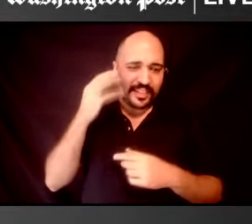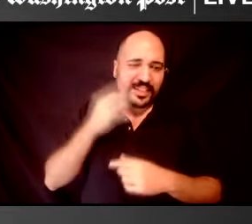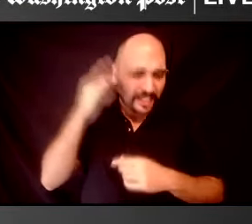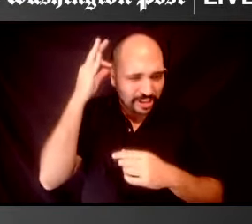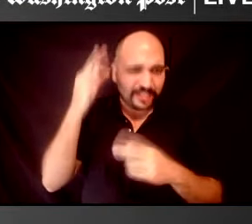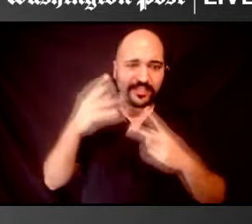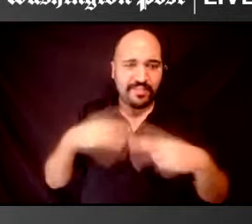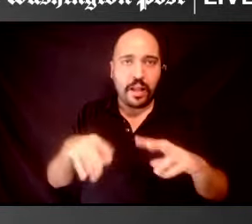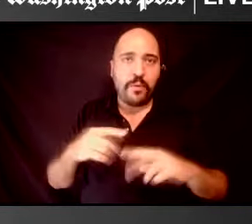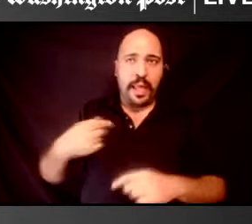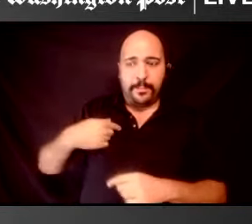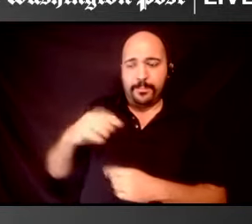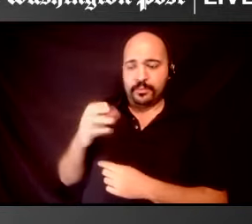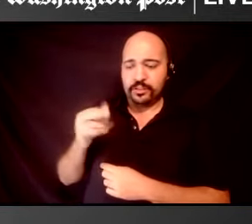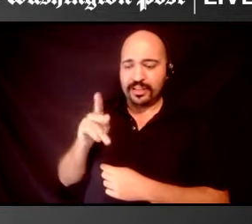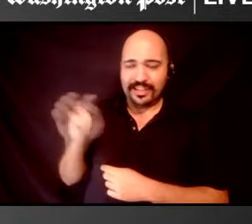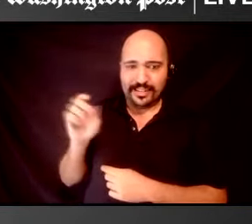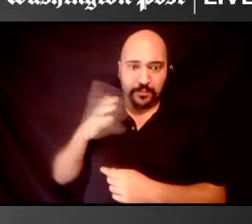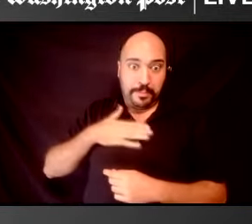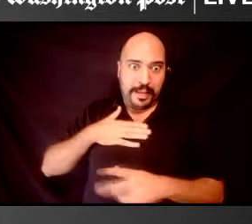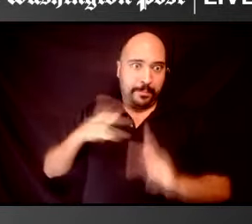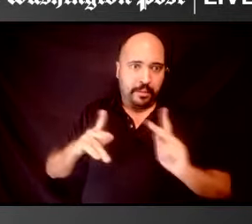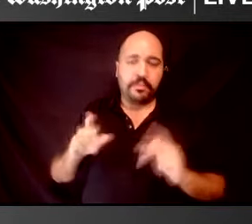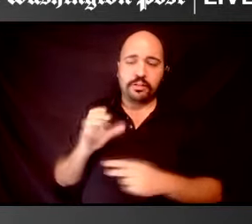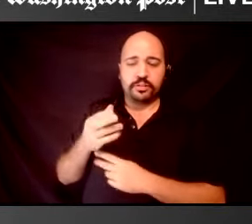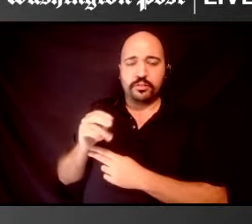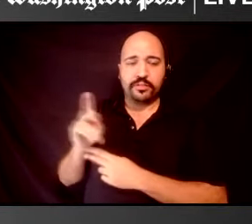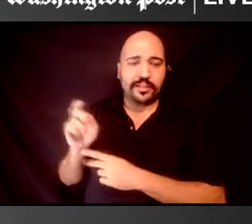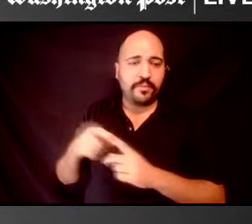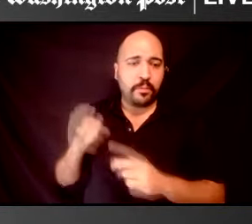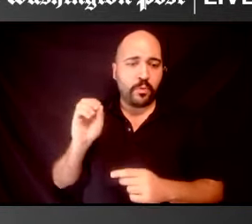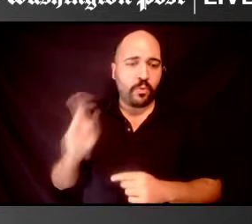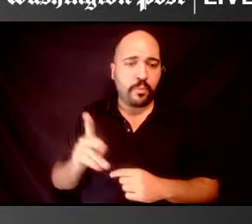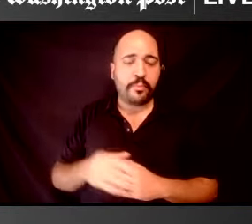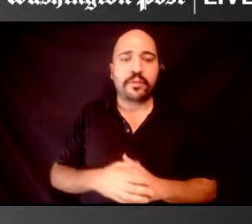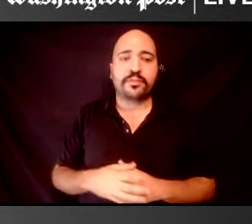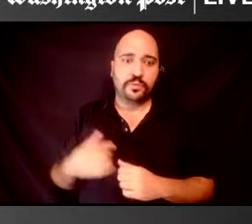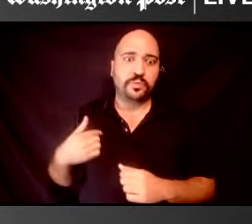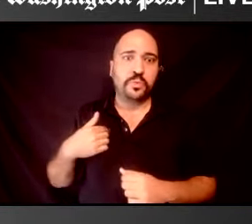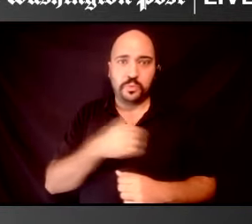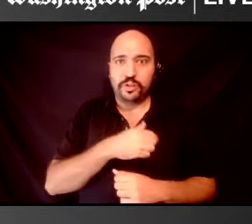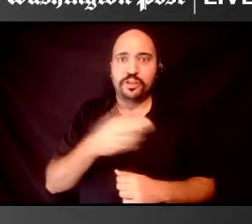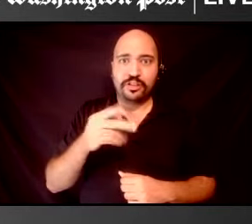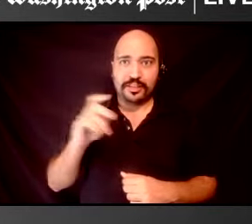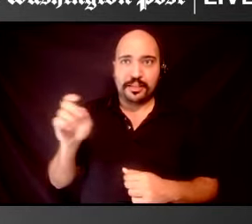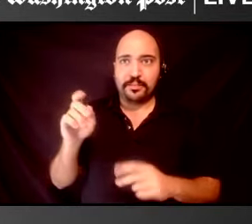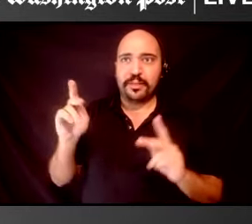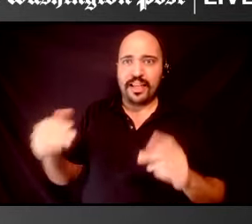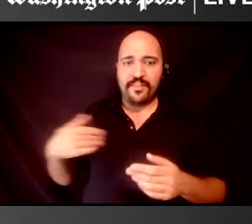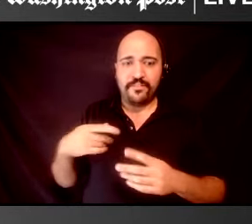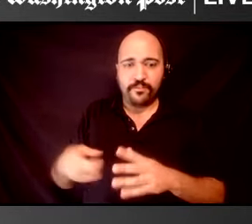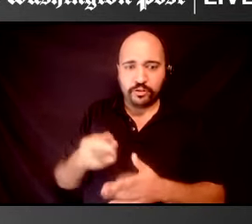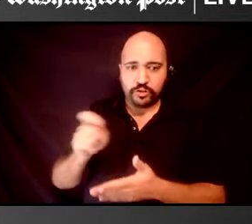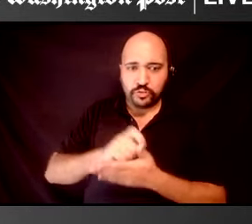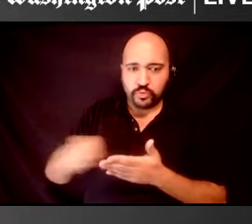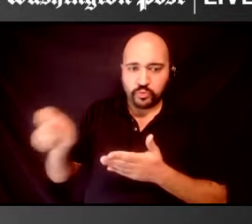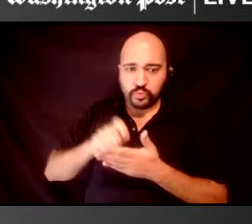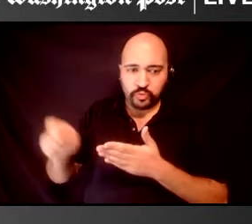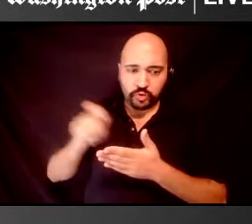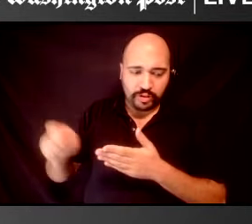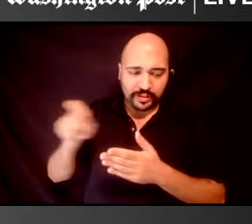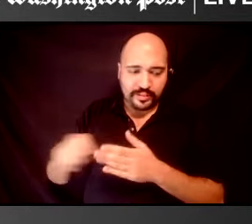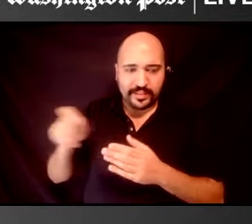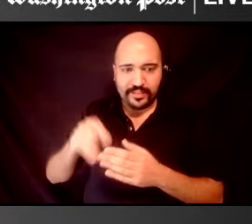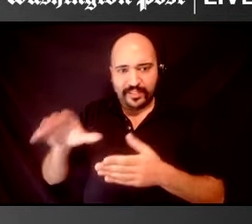Nation of Oklahoma. And we Cherokee people actually had the first written syllabary of the Indigenous people